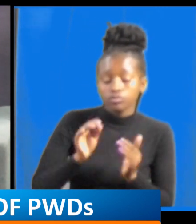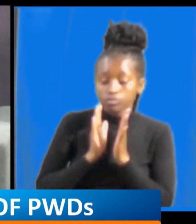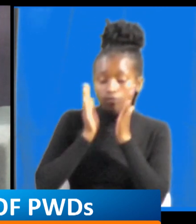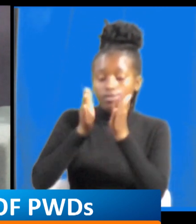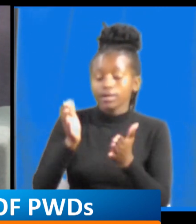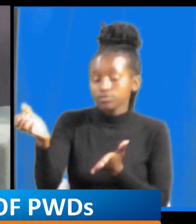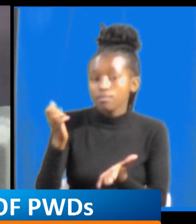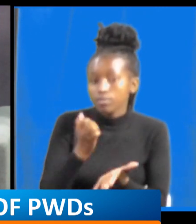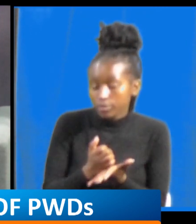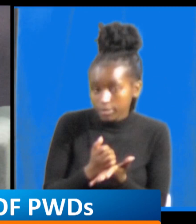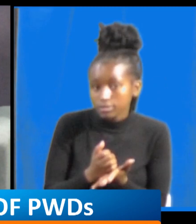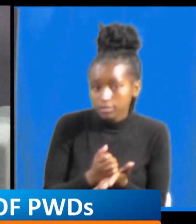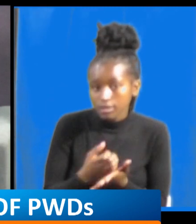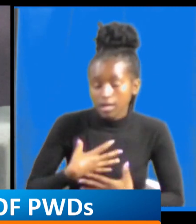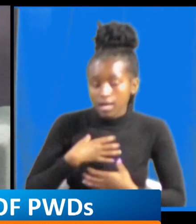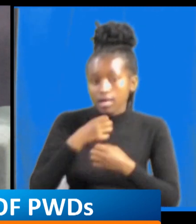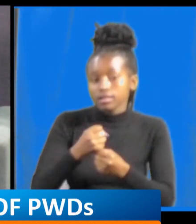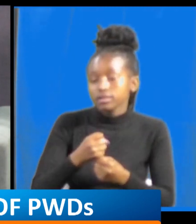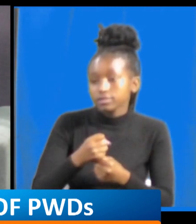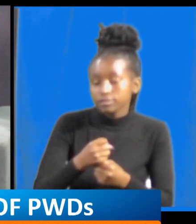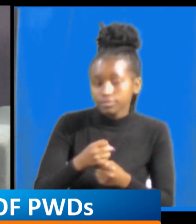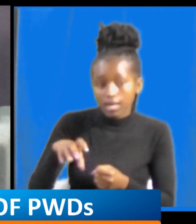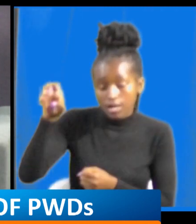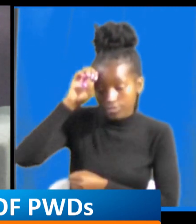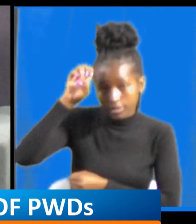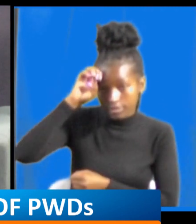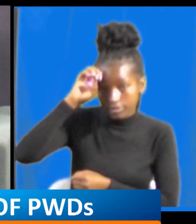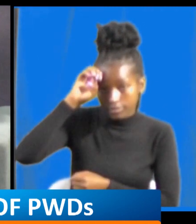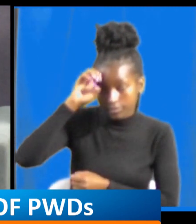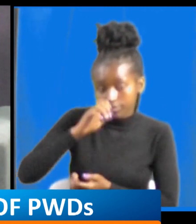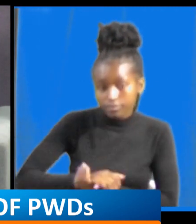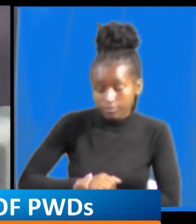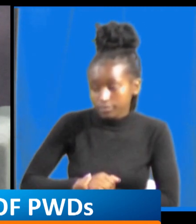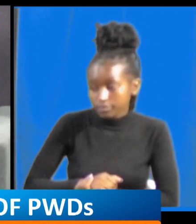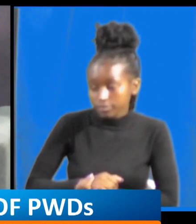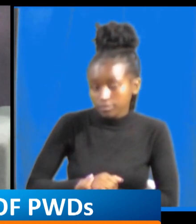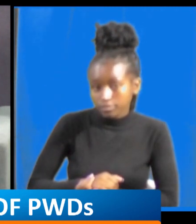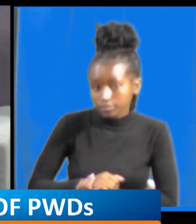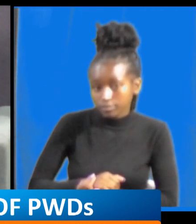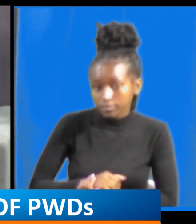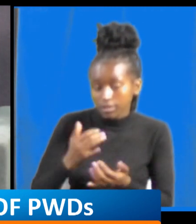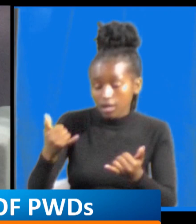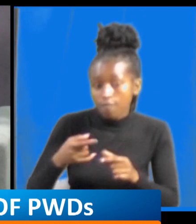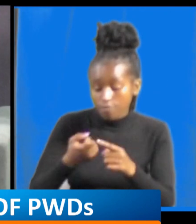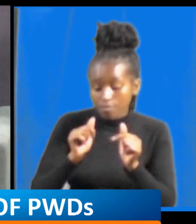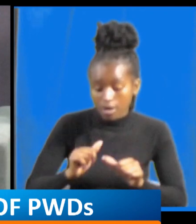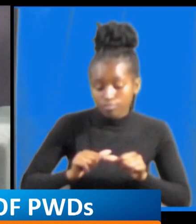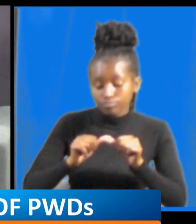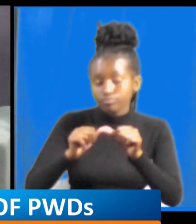first on employment health education and going on forward we are going